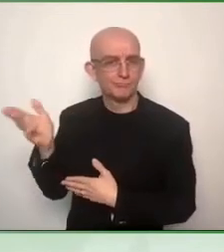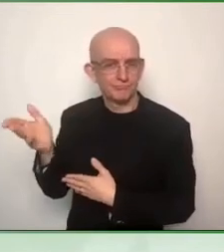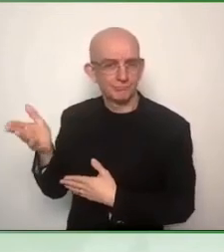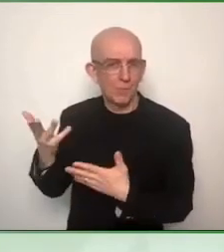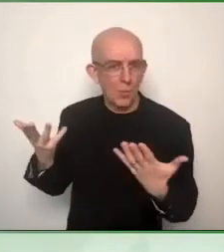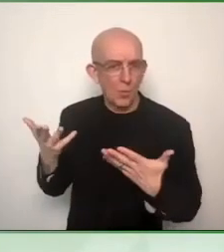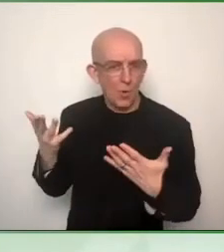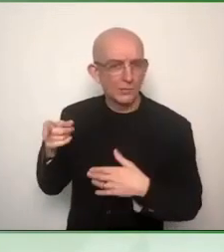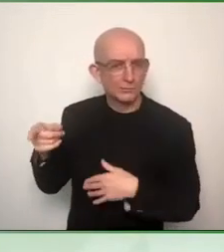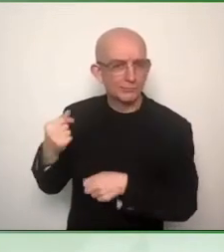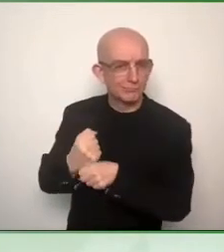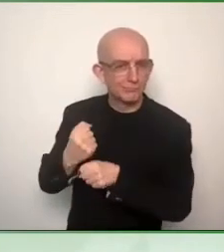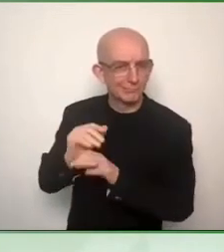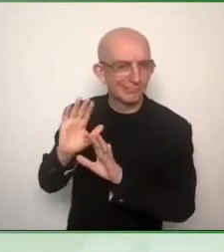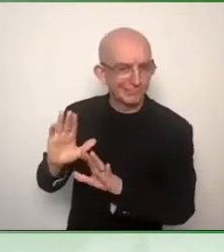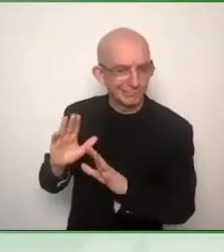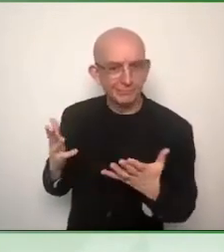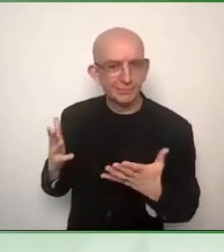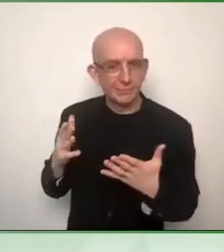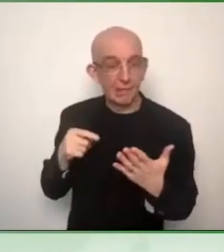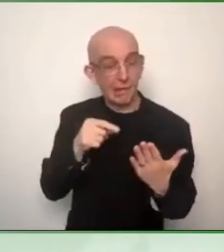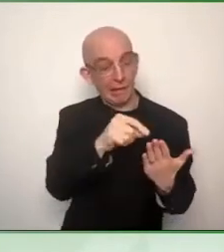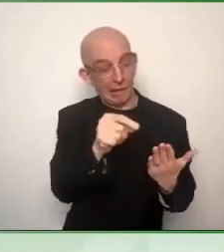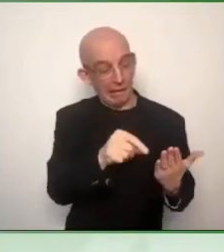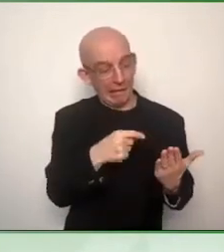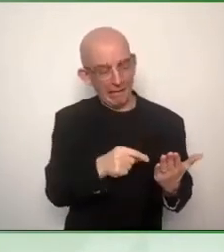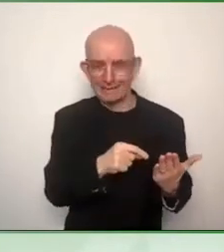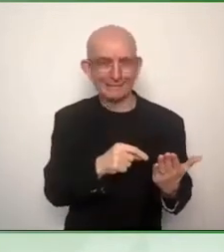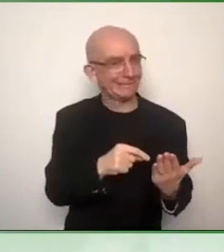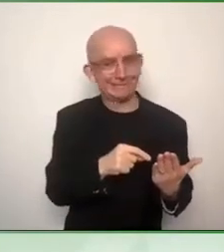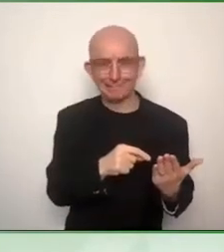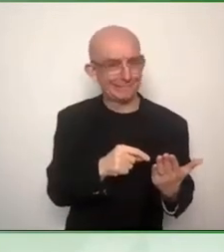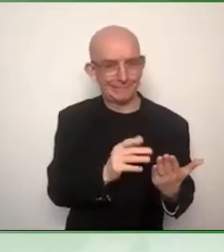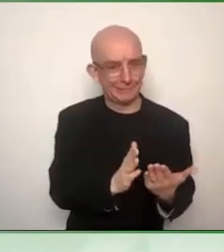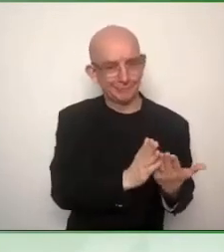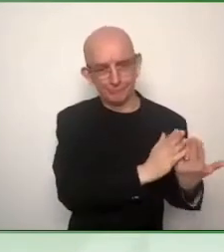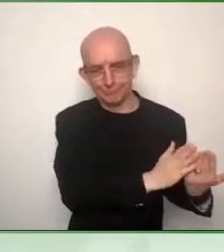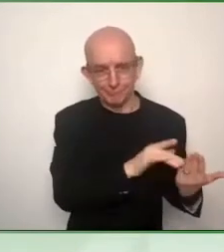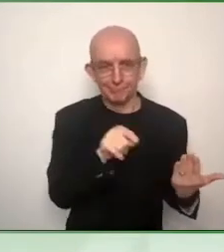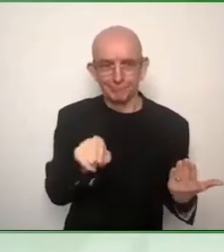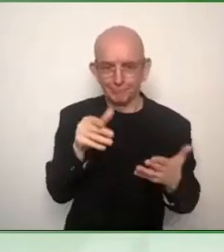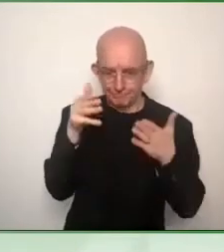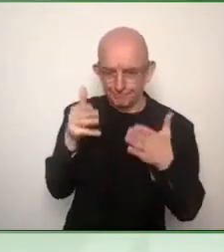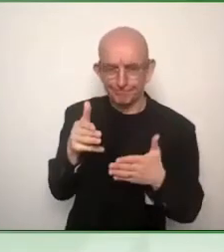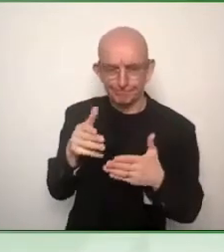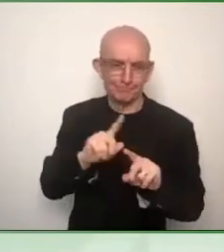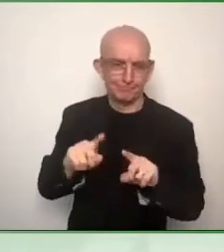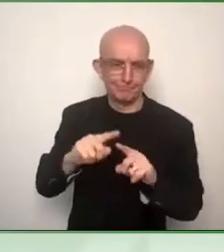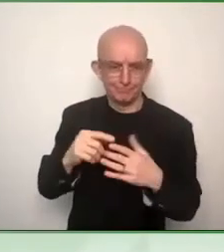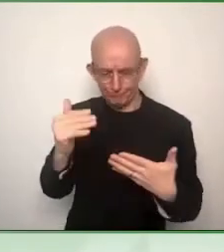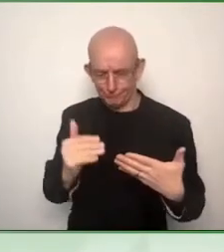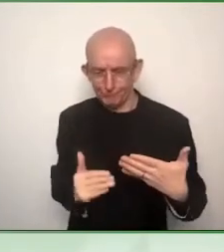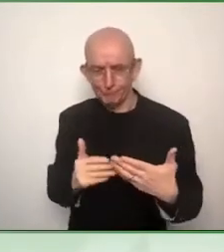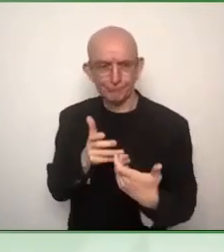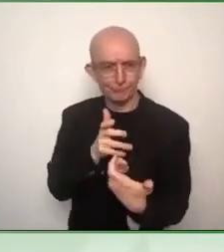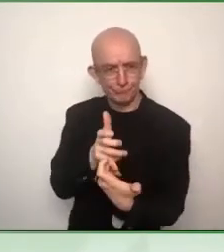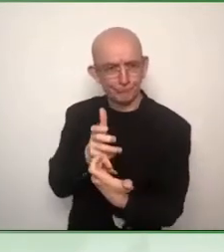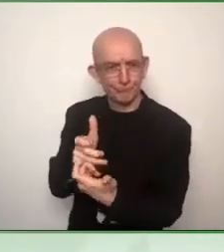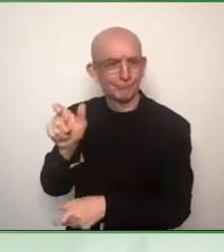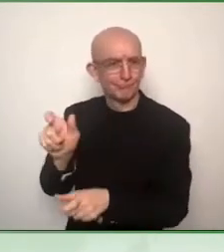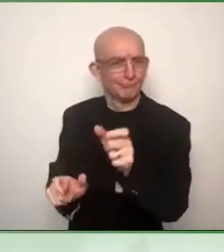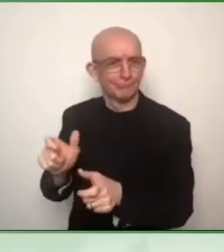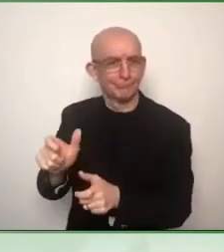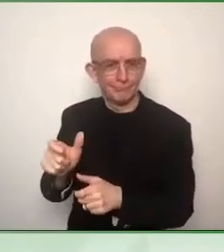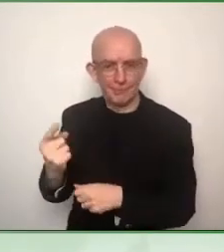hope that at the end, the ultimate goal is to have an accessible product and services. So they